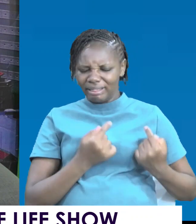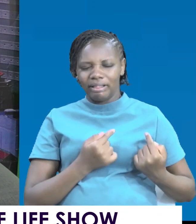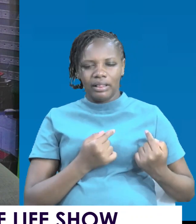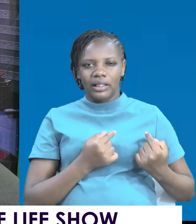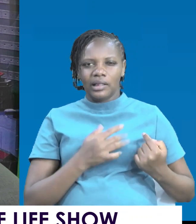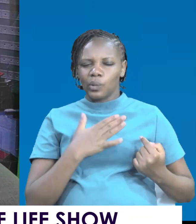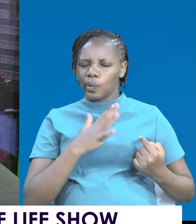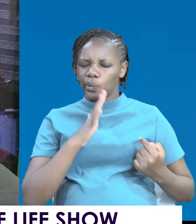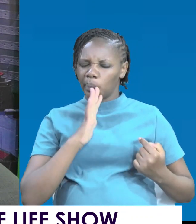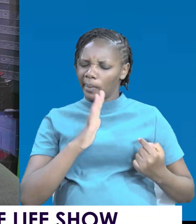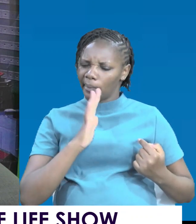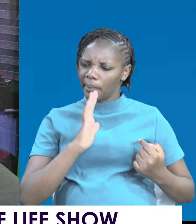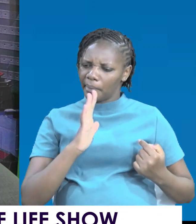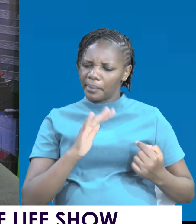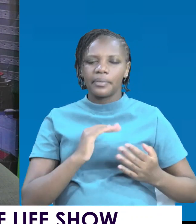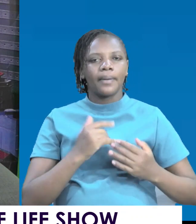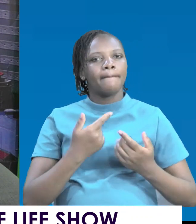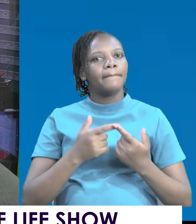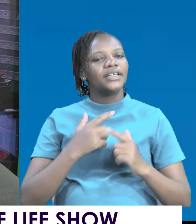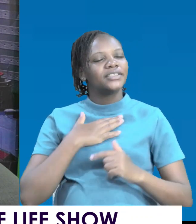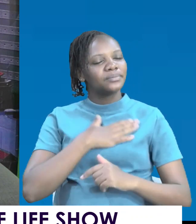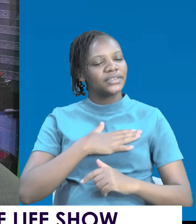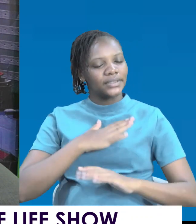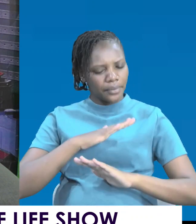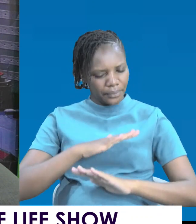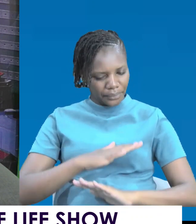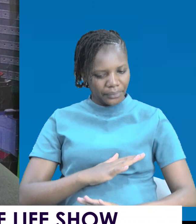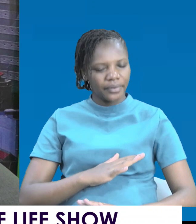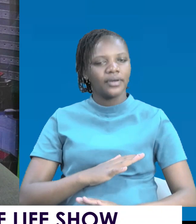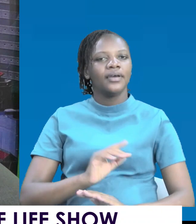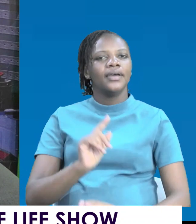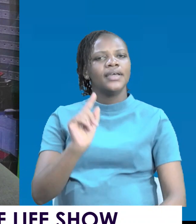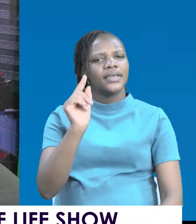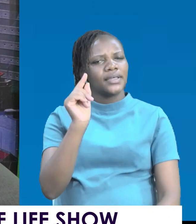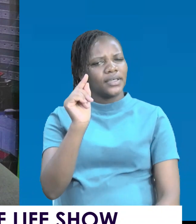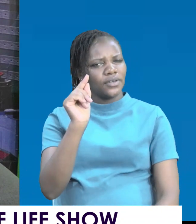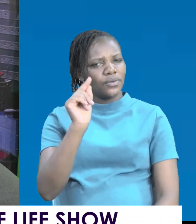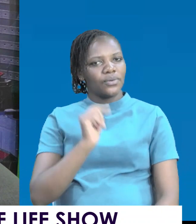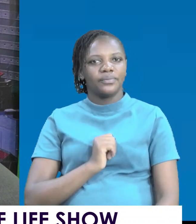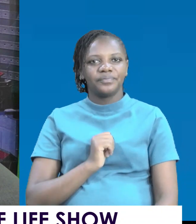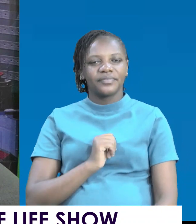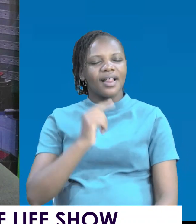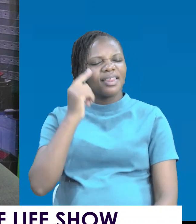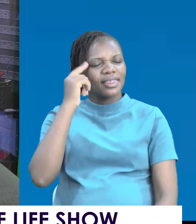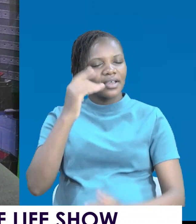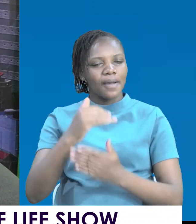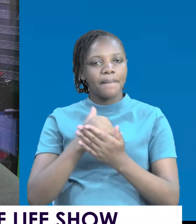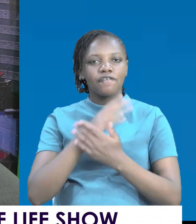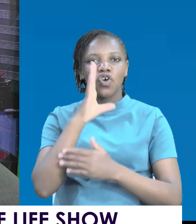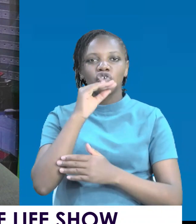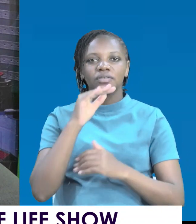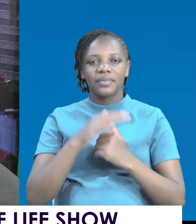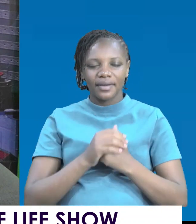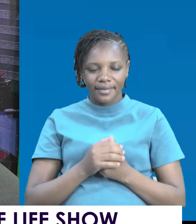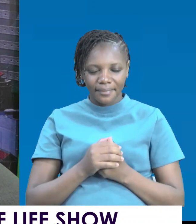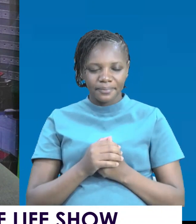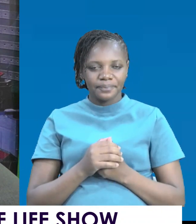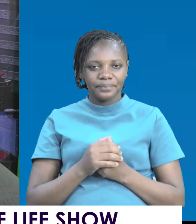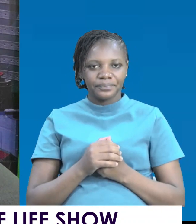way. Under every negative emotion lies pain. And that is the painkiller that I am giving for you.